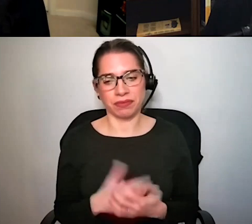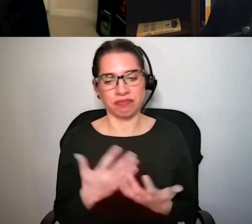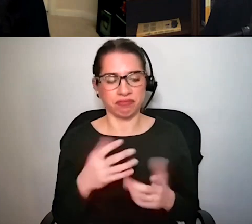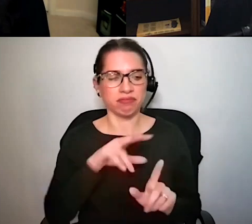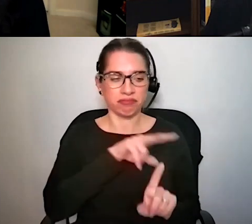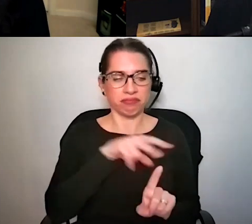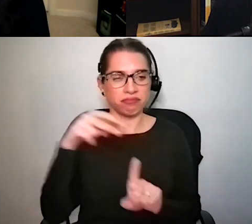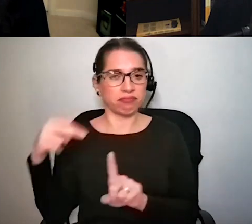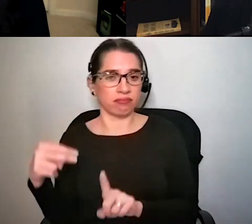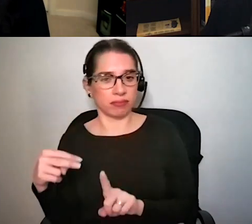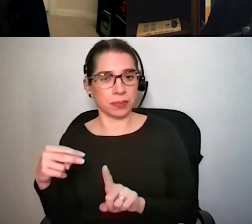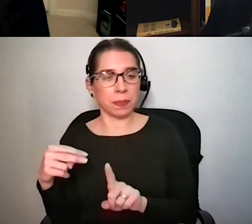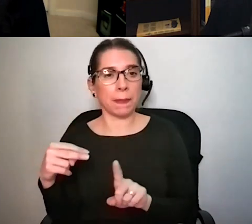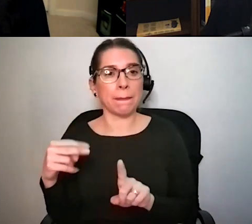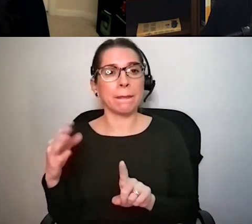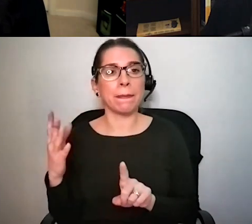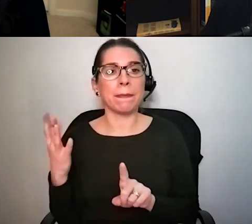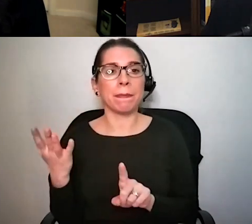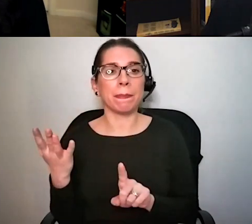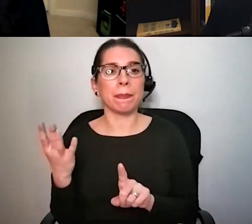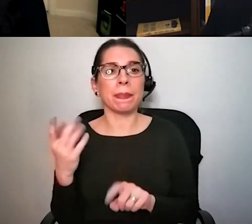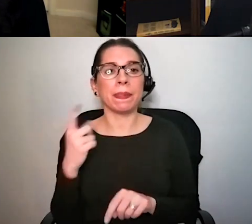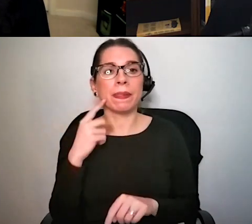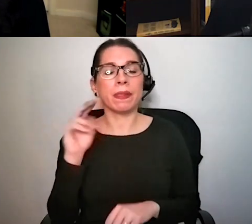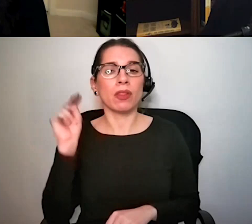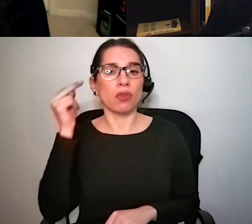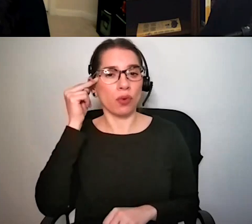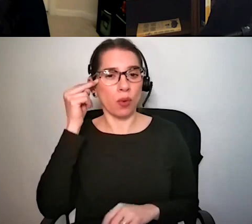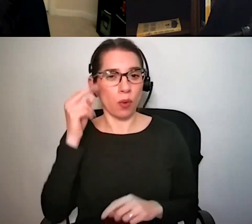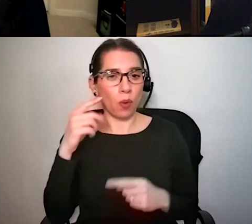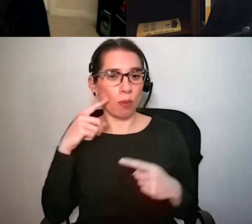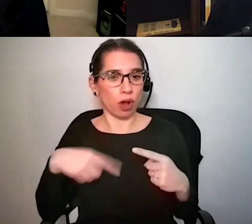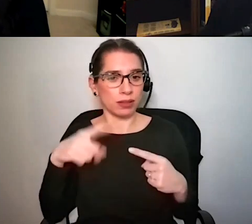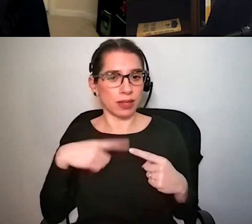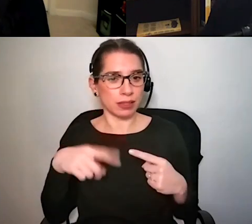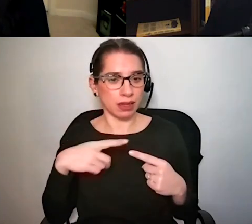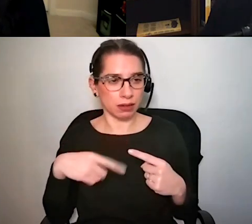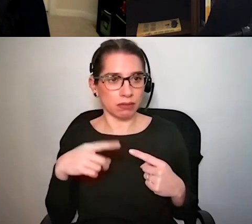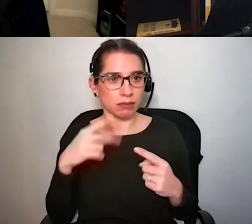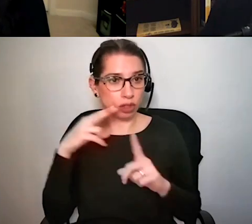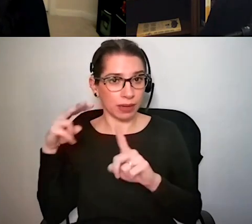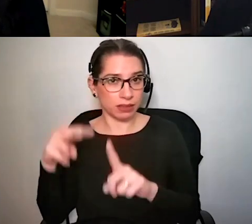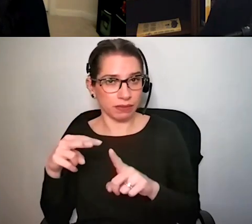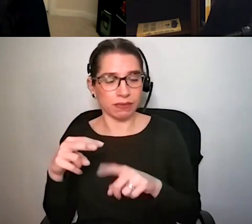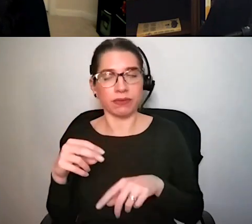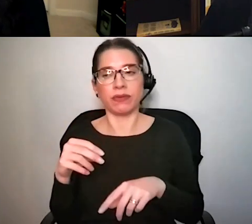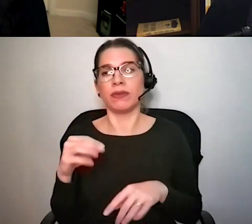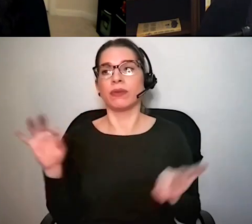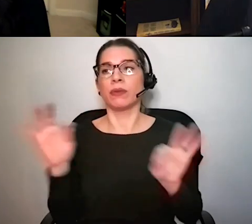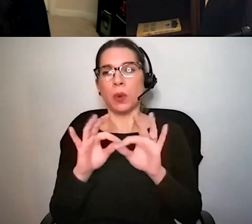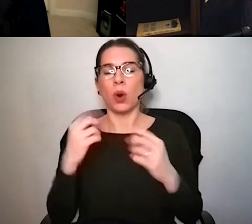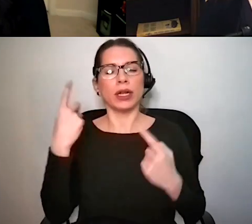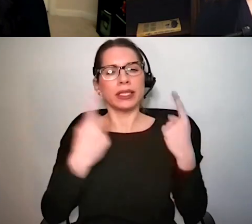the the um neural processing side again we have to consider the context